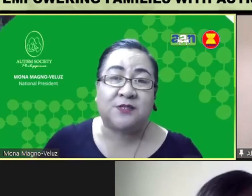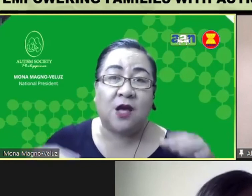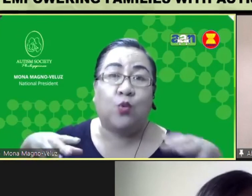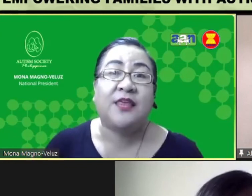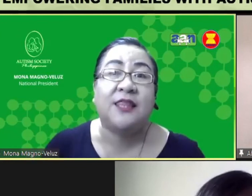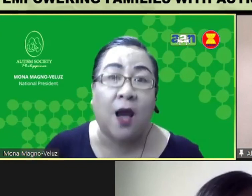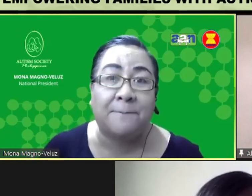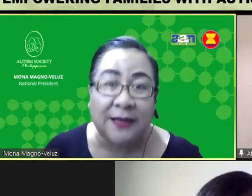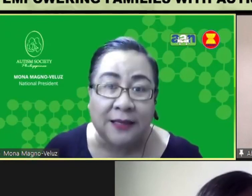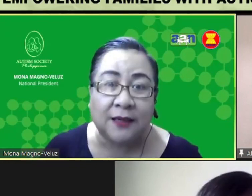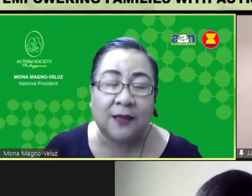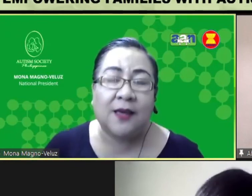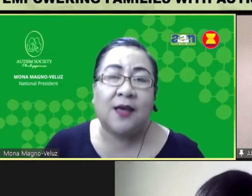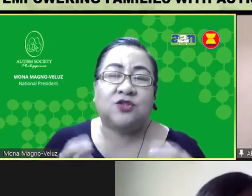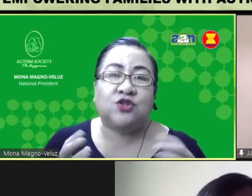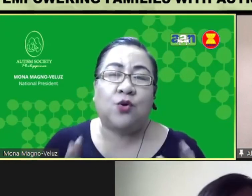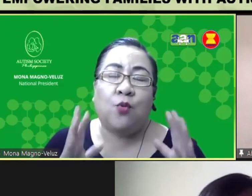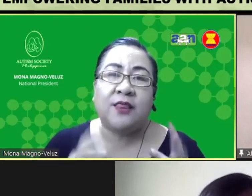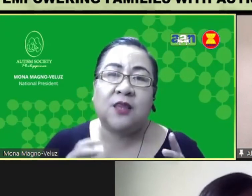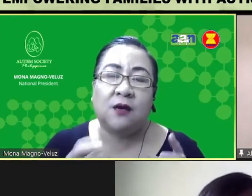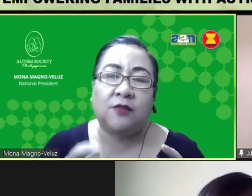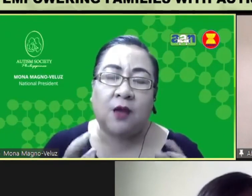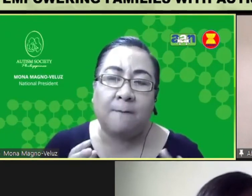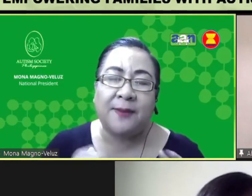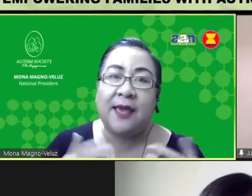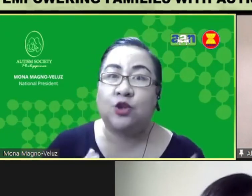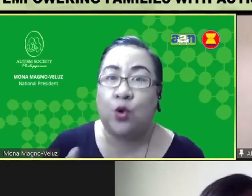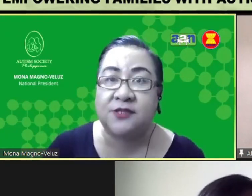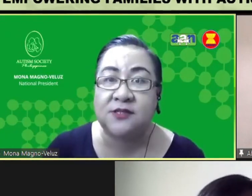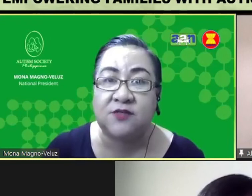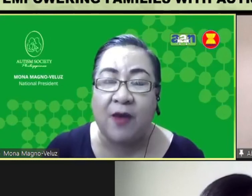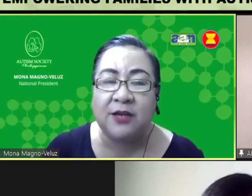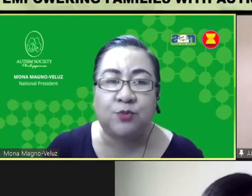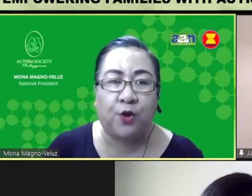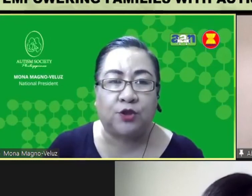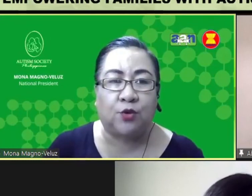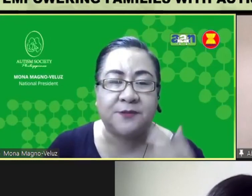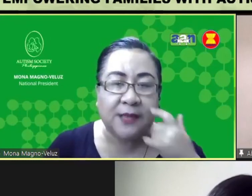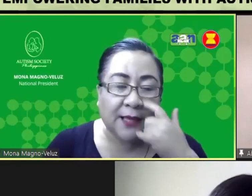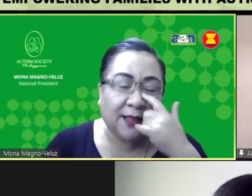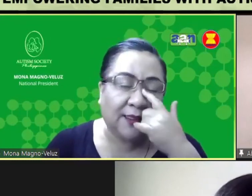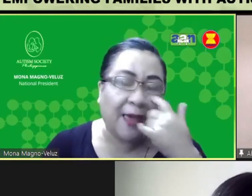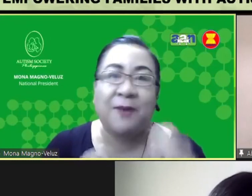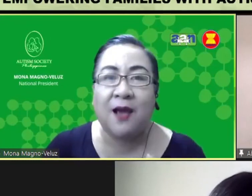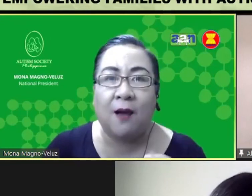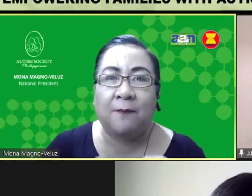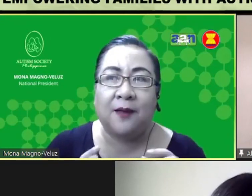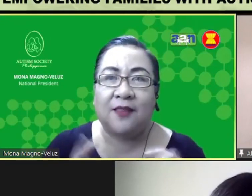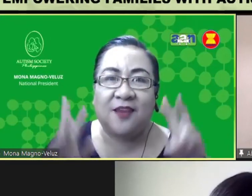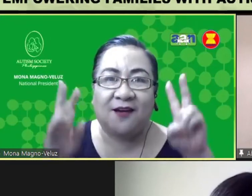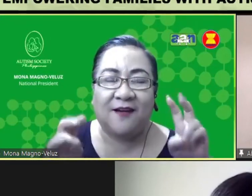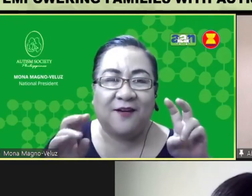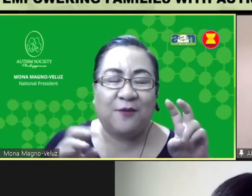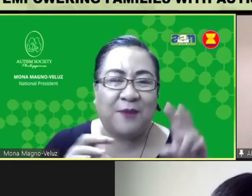groups within the company. So, when the company endorses these family support groups, they become